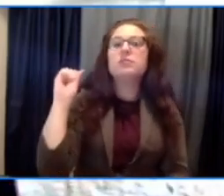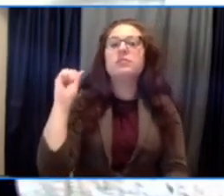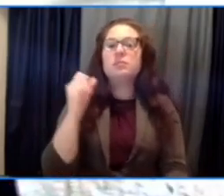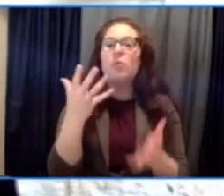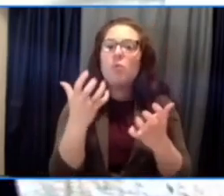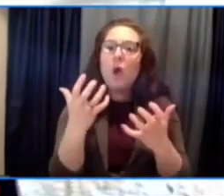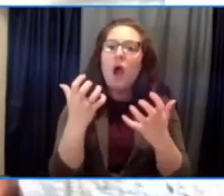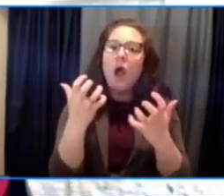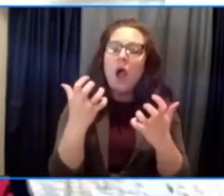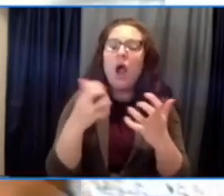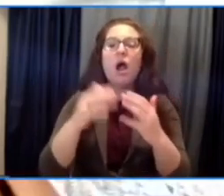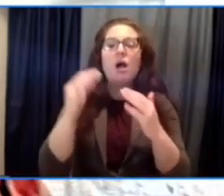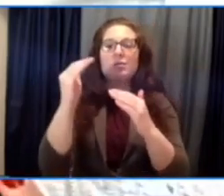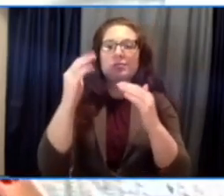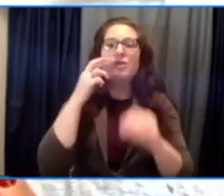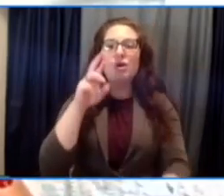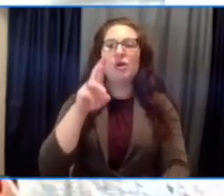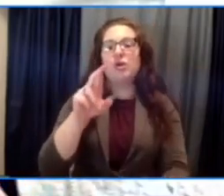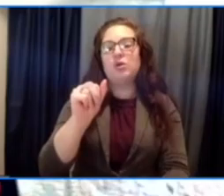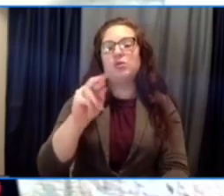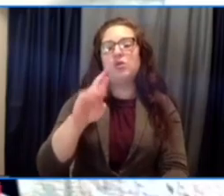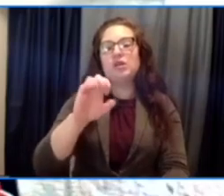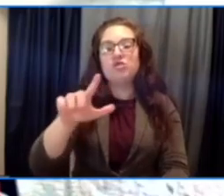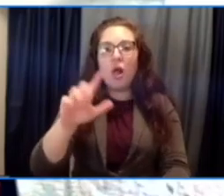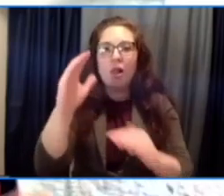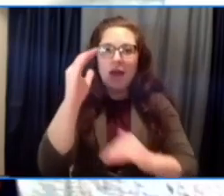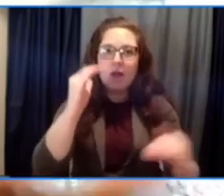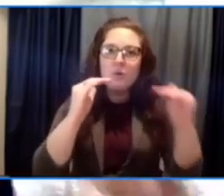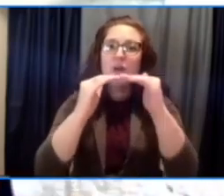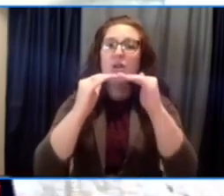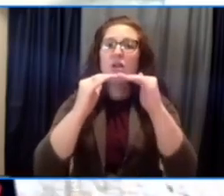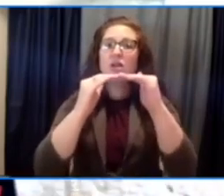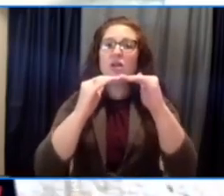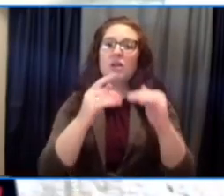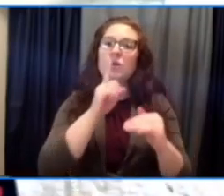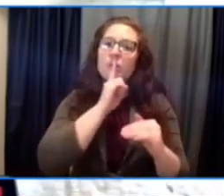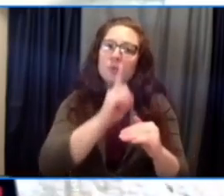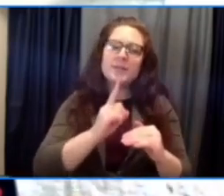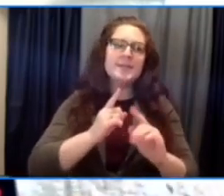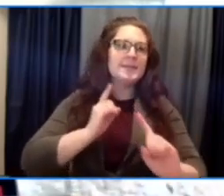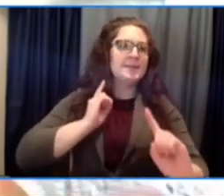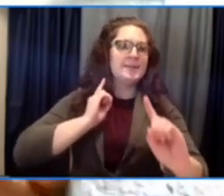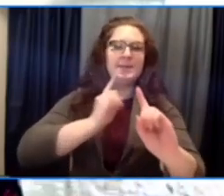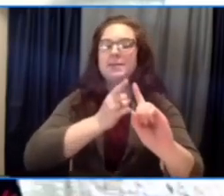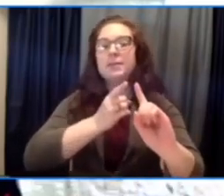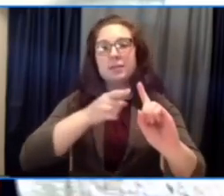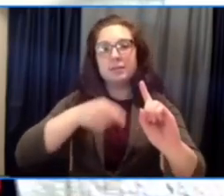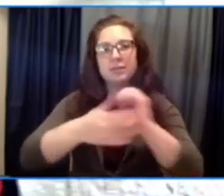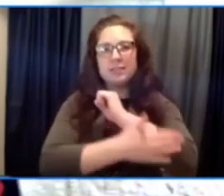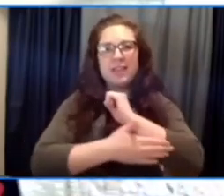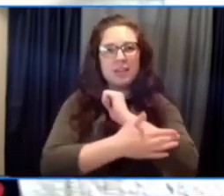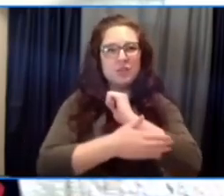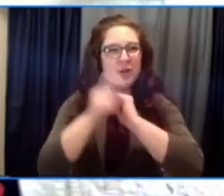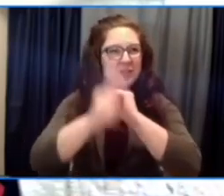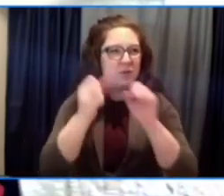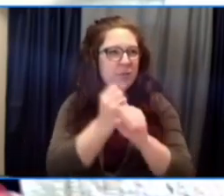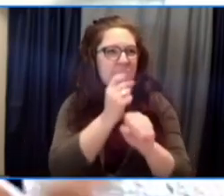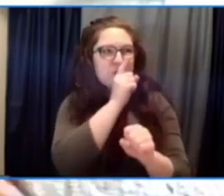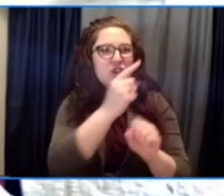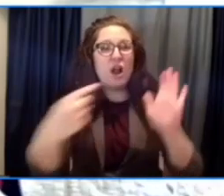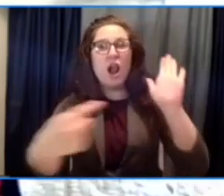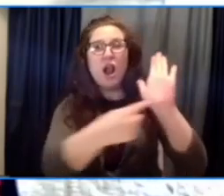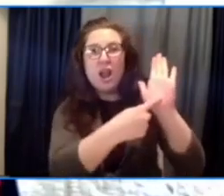a moment we'd work towards, lifting up the inequities in our systems and in our country more broadly. It was a moment of accountability.